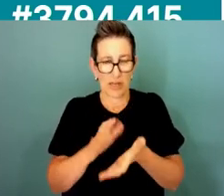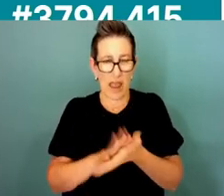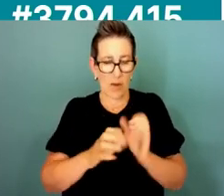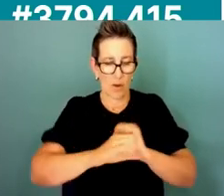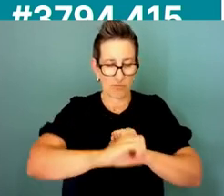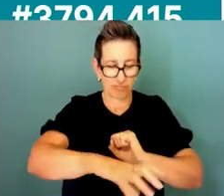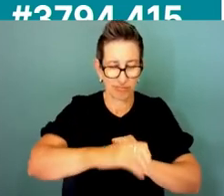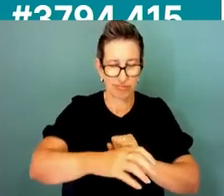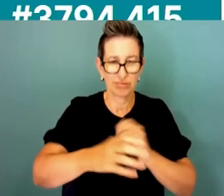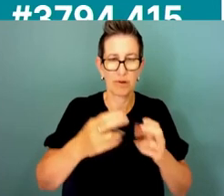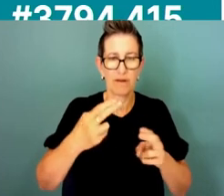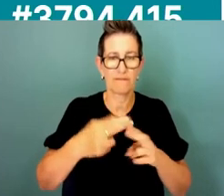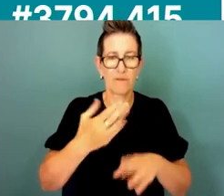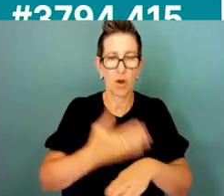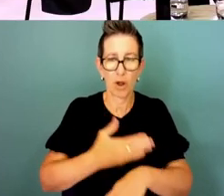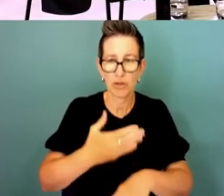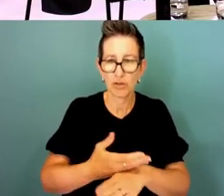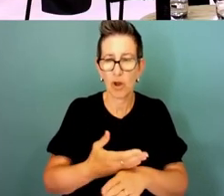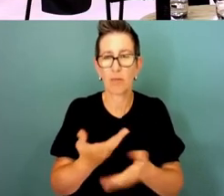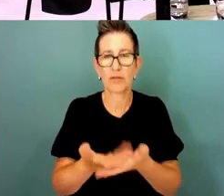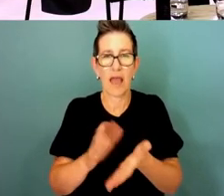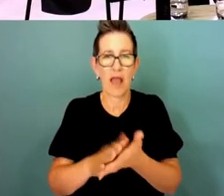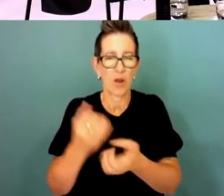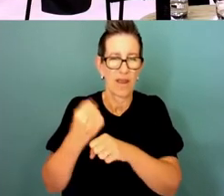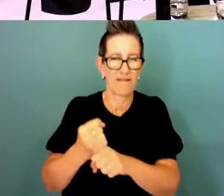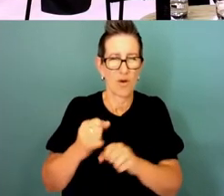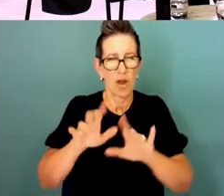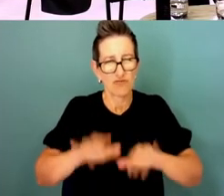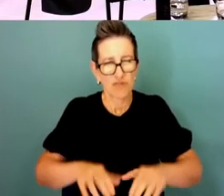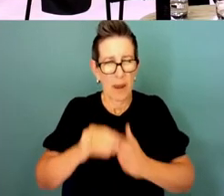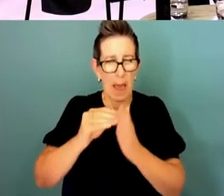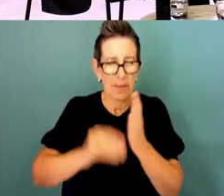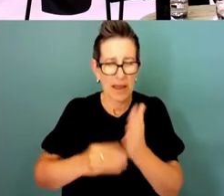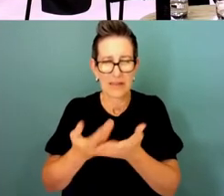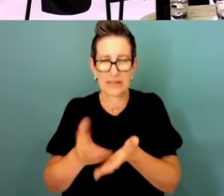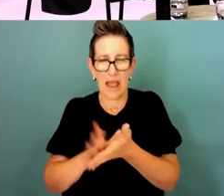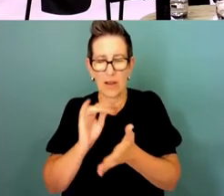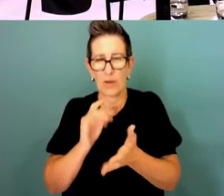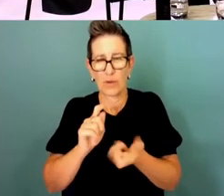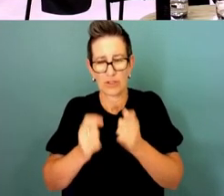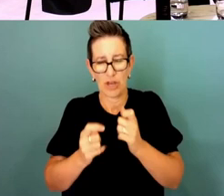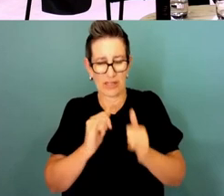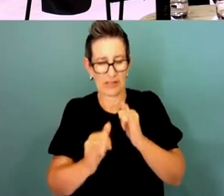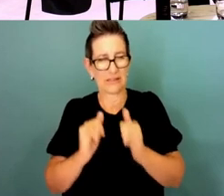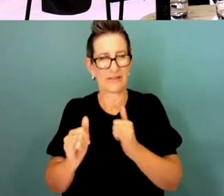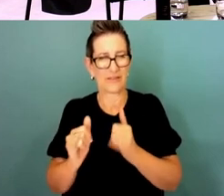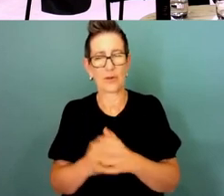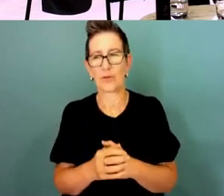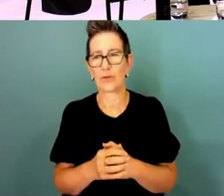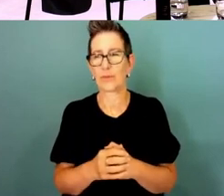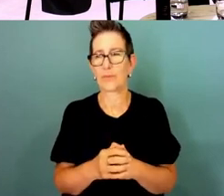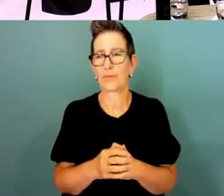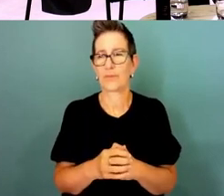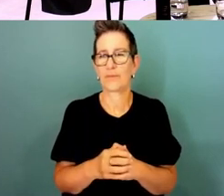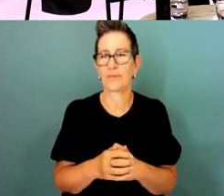ways I wonder whether either of our two secretaries